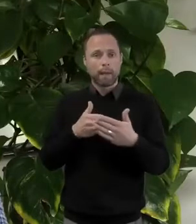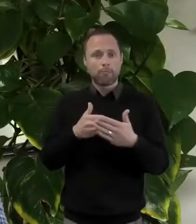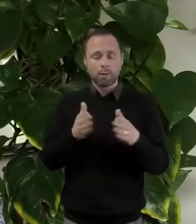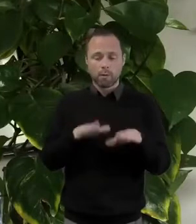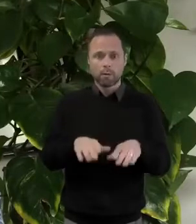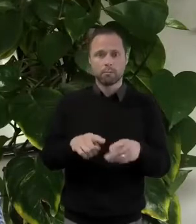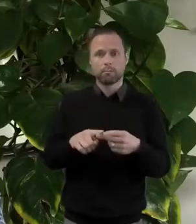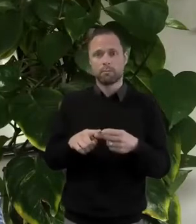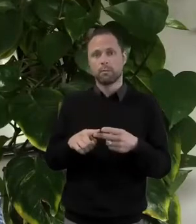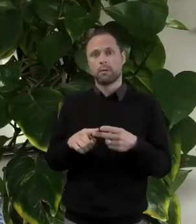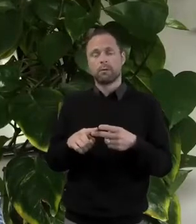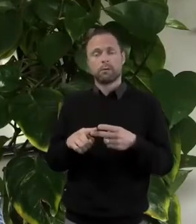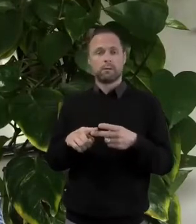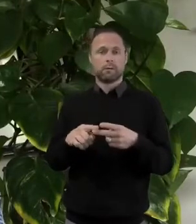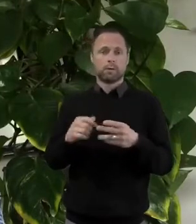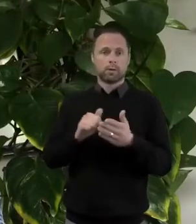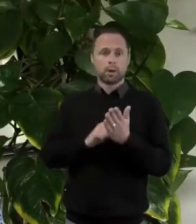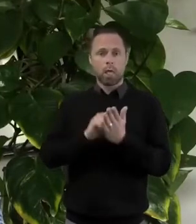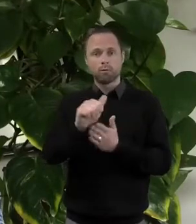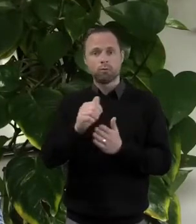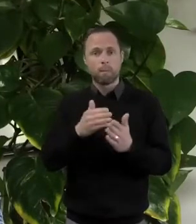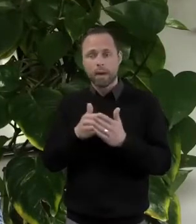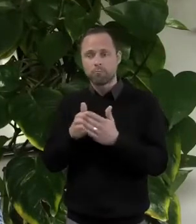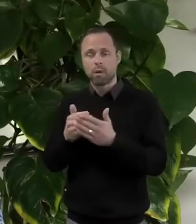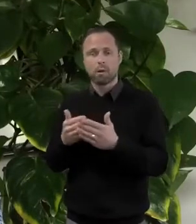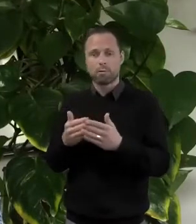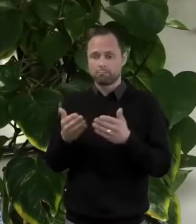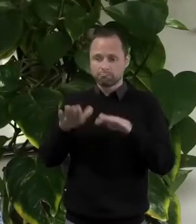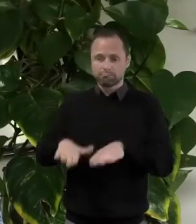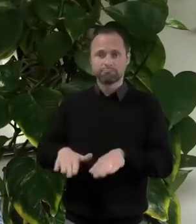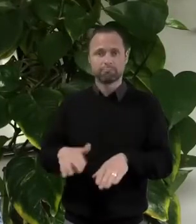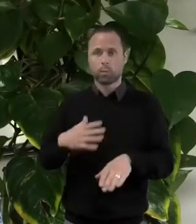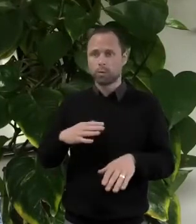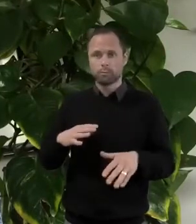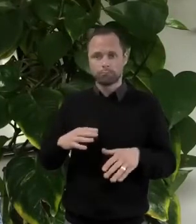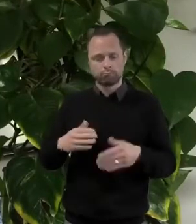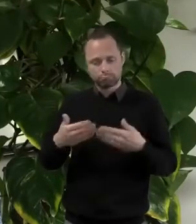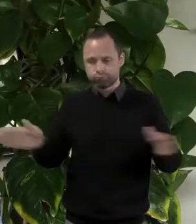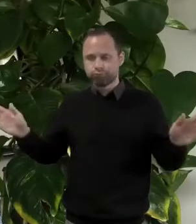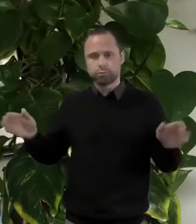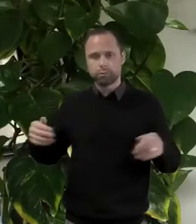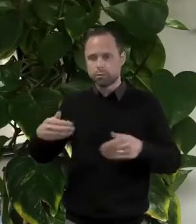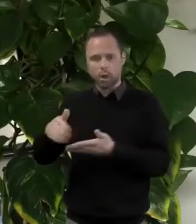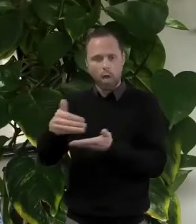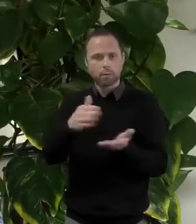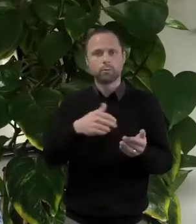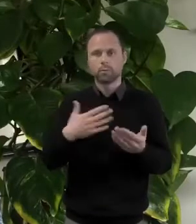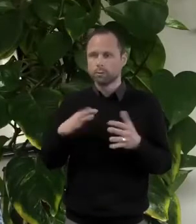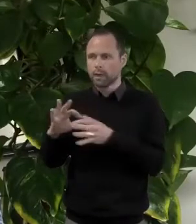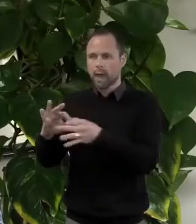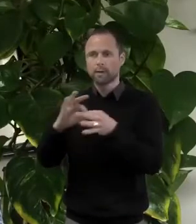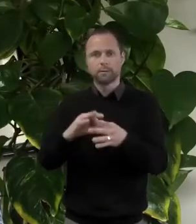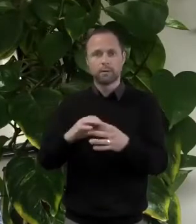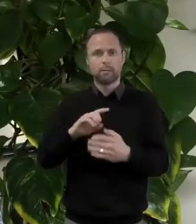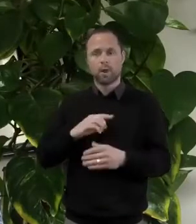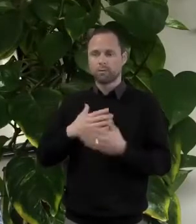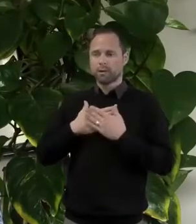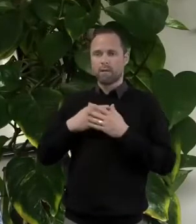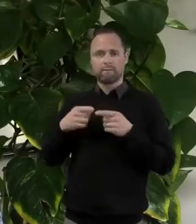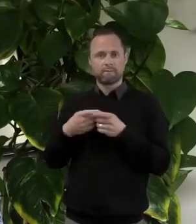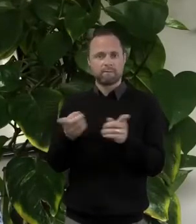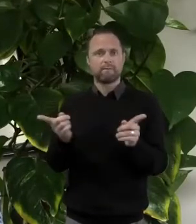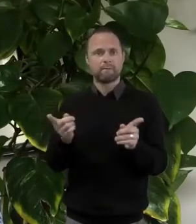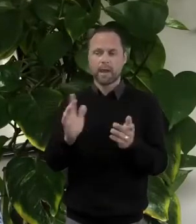barriers that we build those walls around us. So this is the people that I love and enjoy